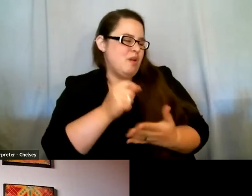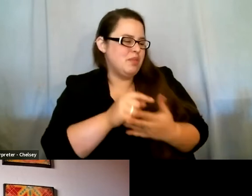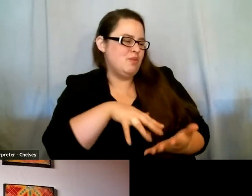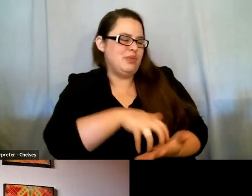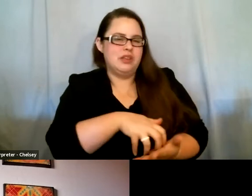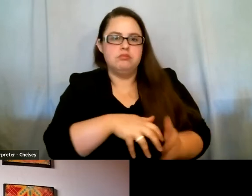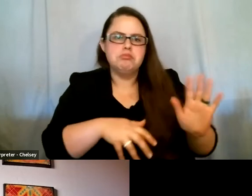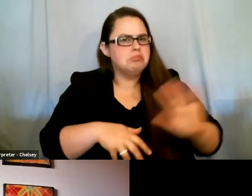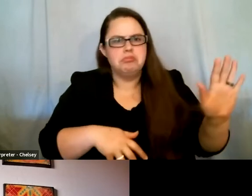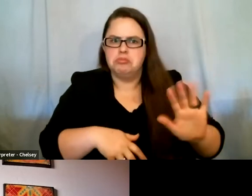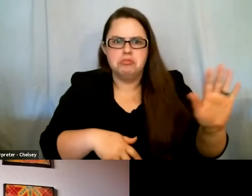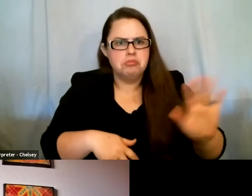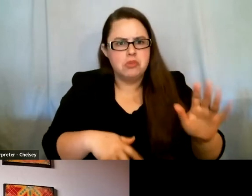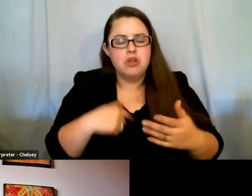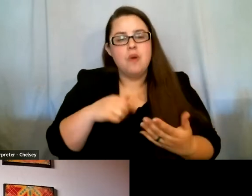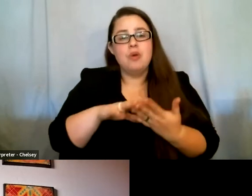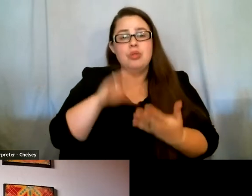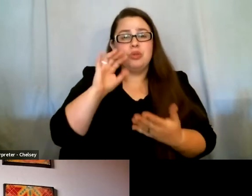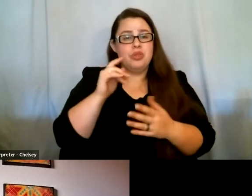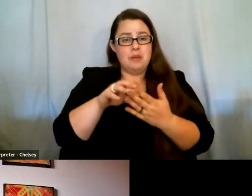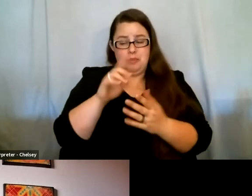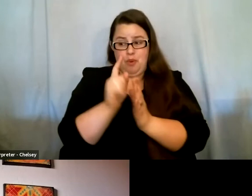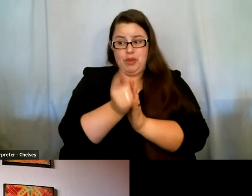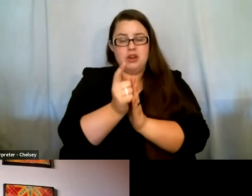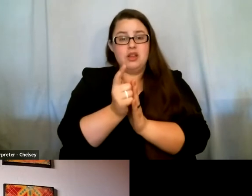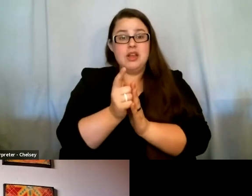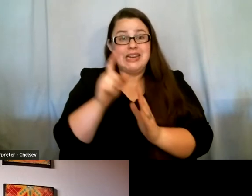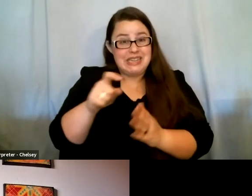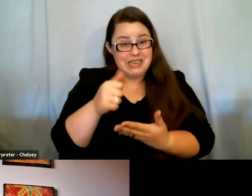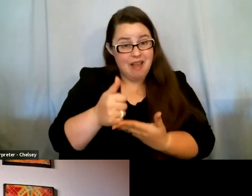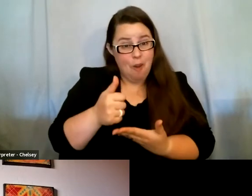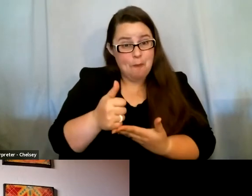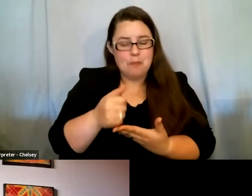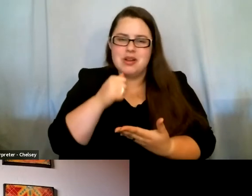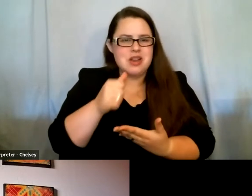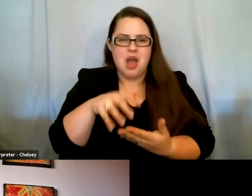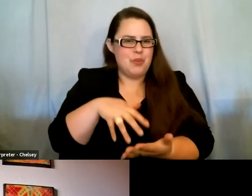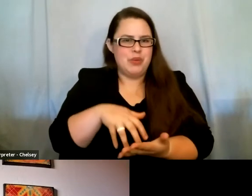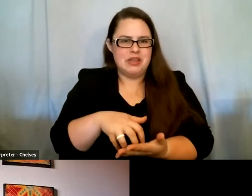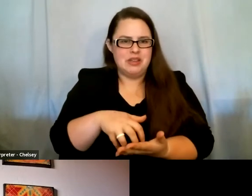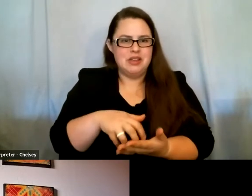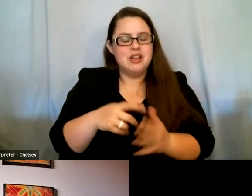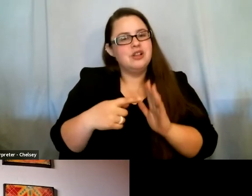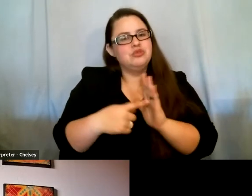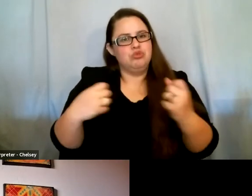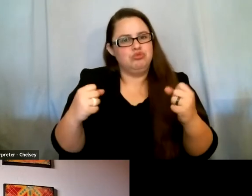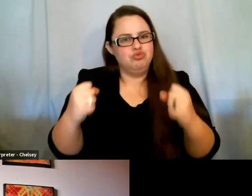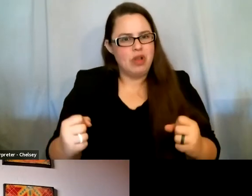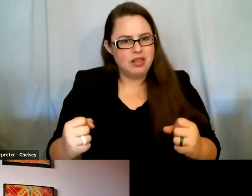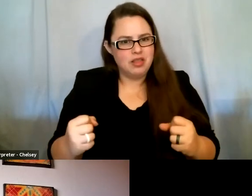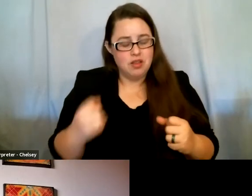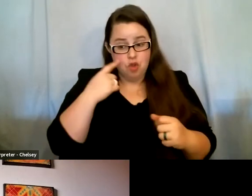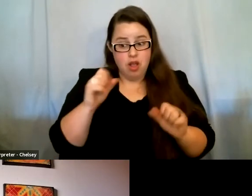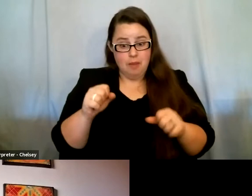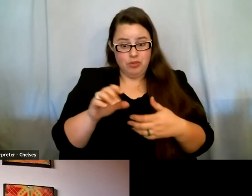that needing help is not a sign of weakness. It's a sign of strength. To be able to come to the conclusion and say,